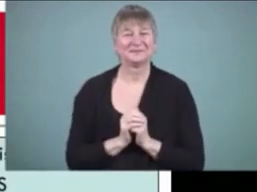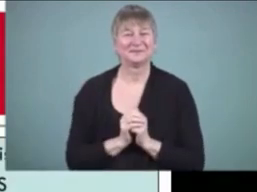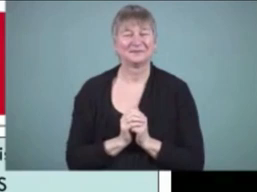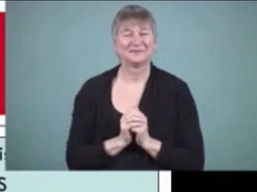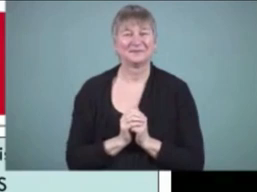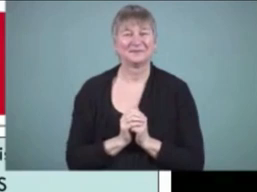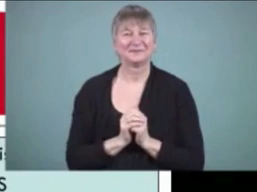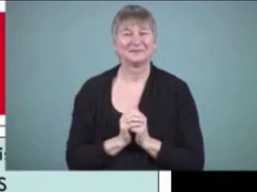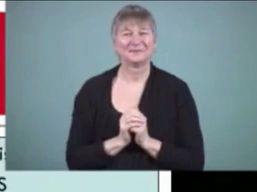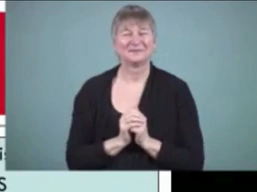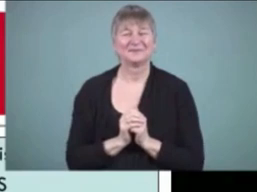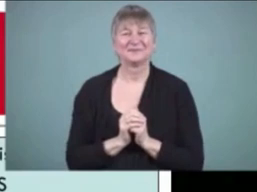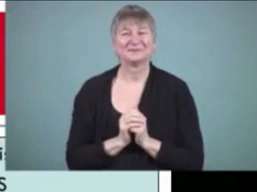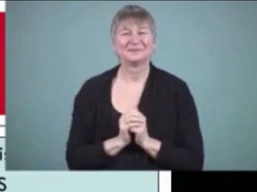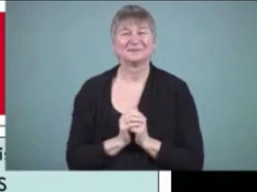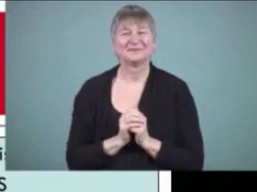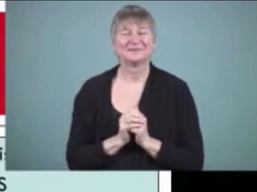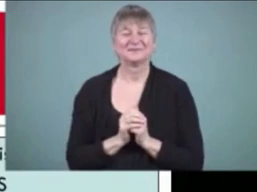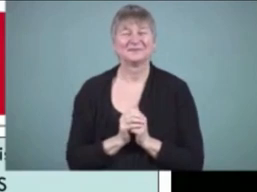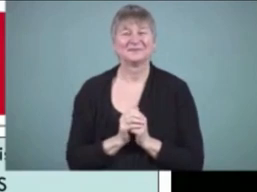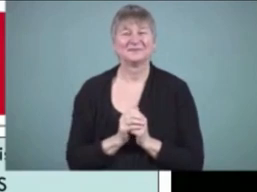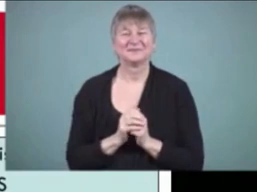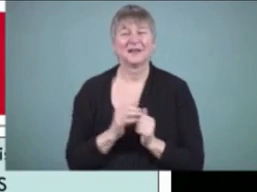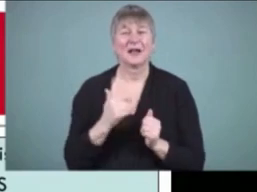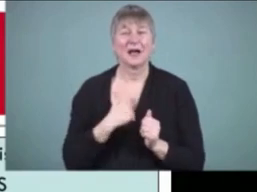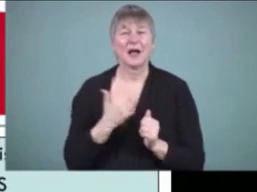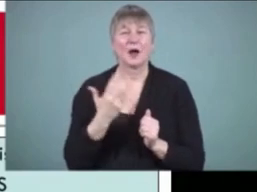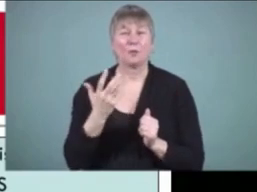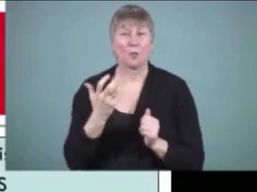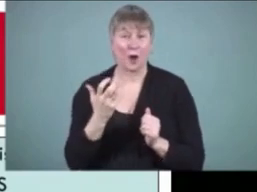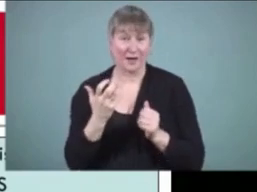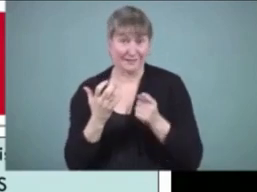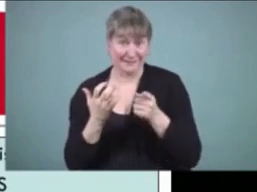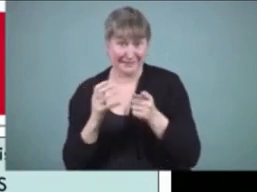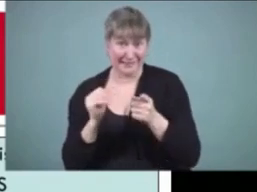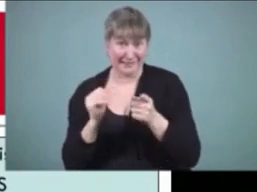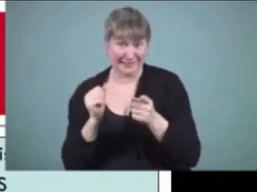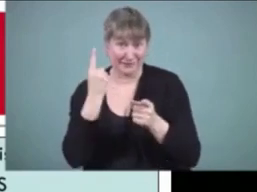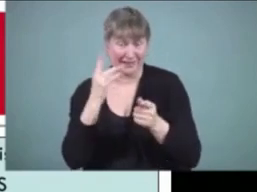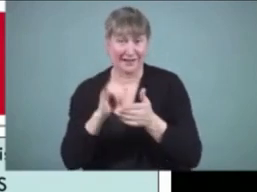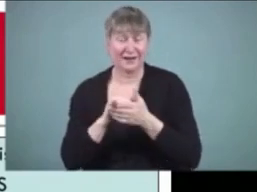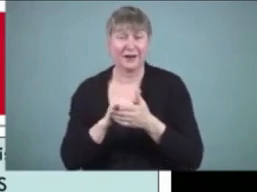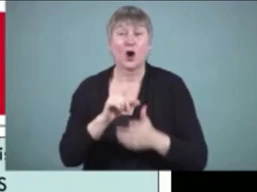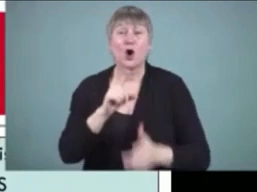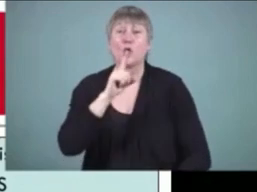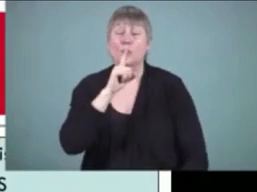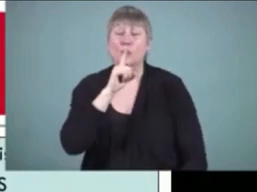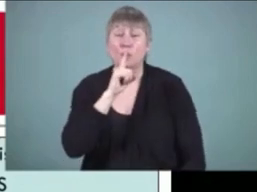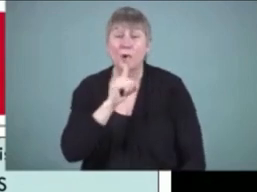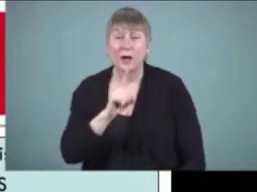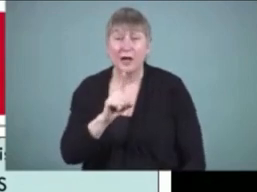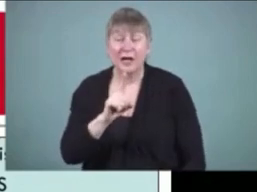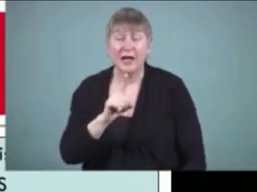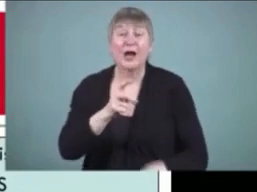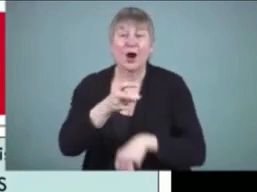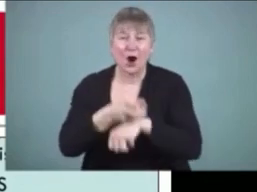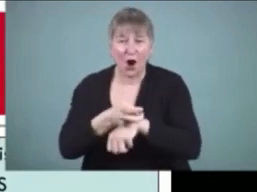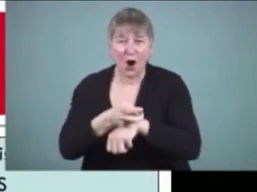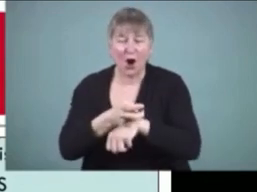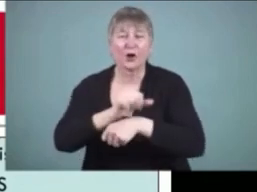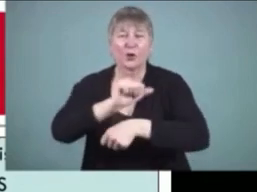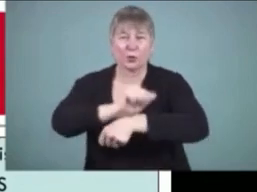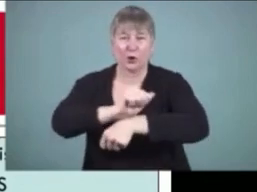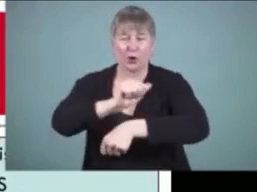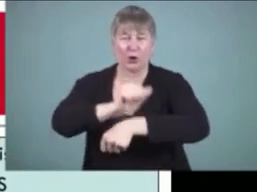Dear Miss Moscus, I want, and can you read this one? Really hard, really hard work.